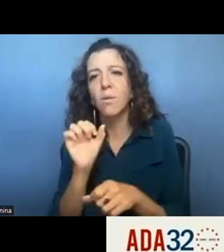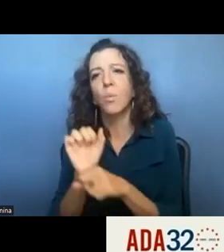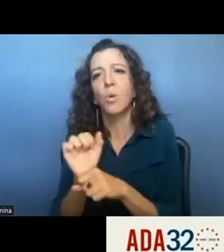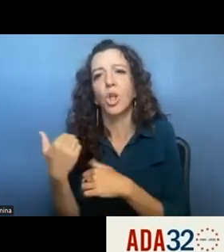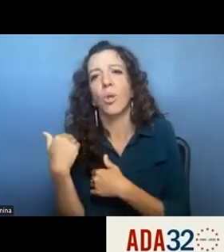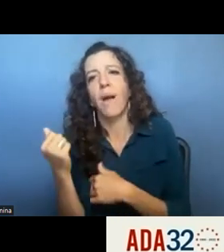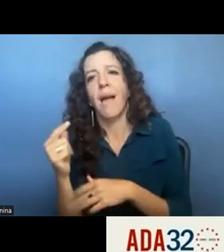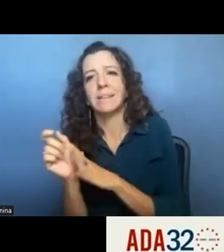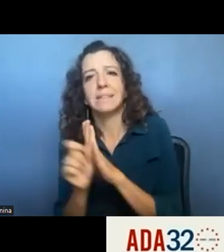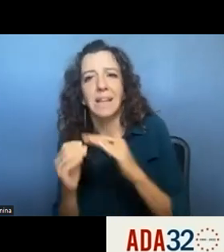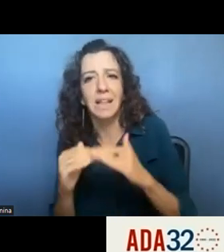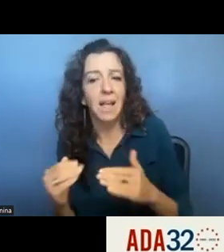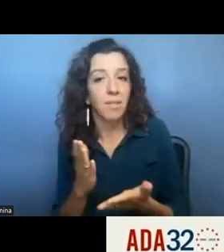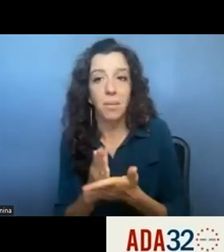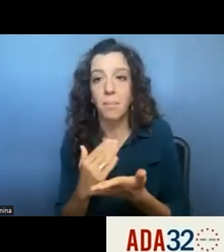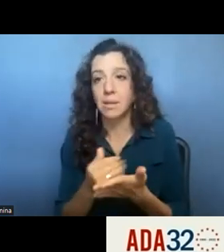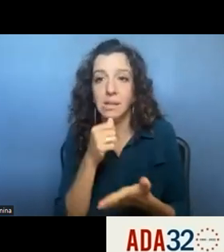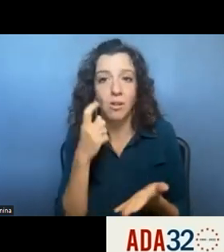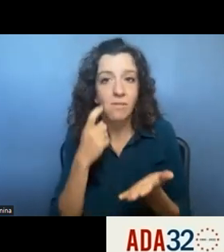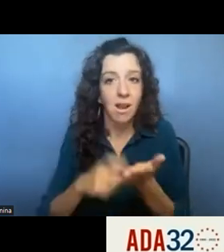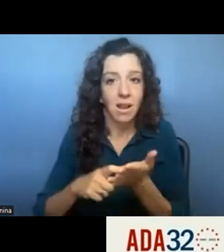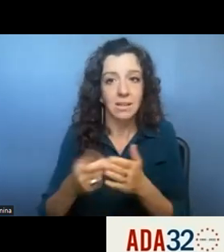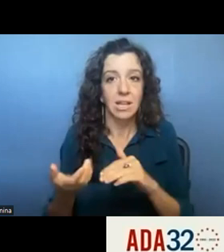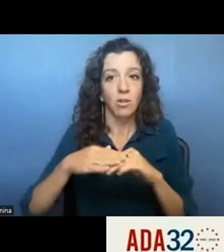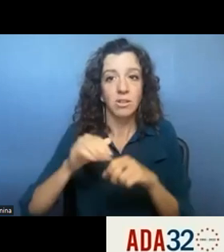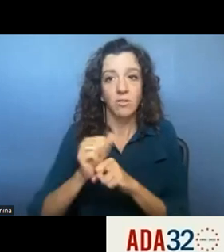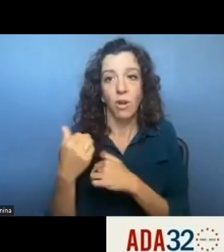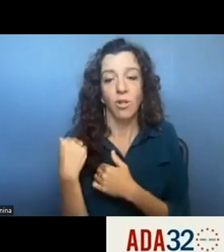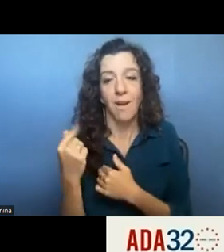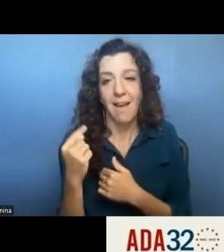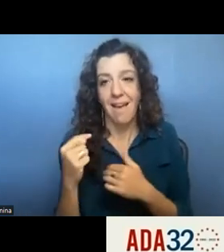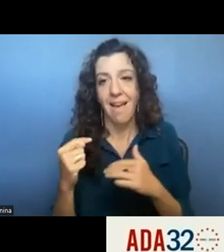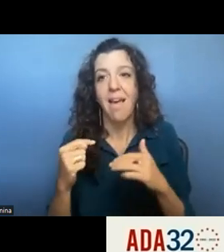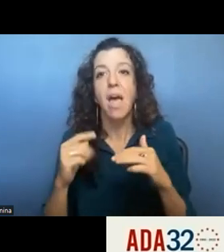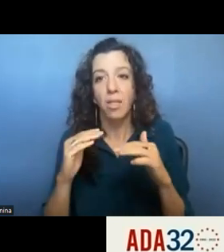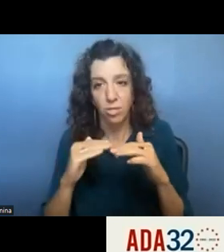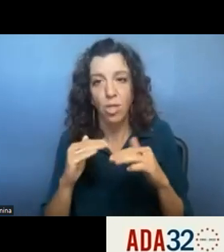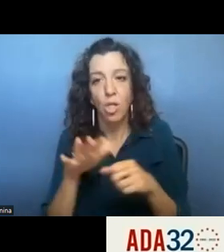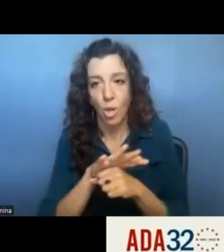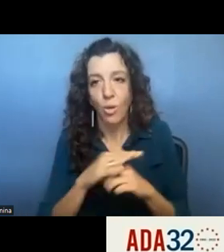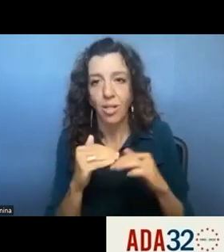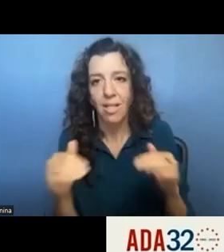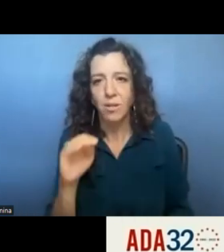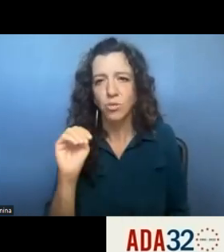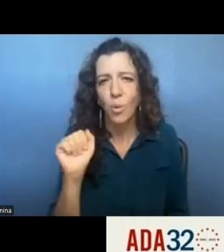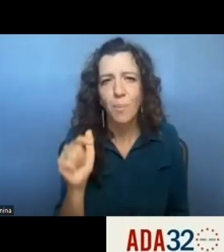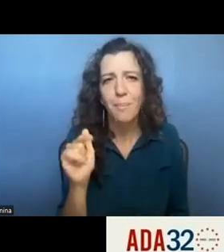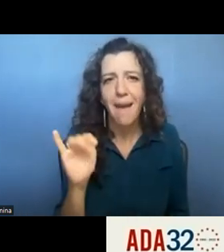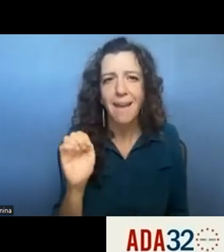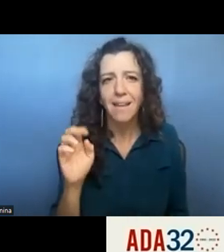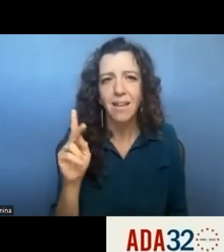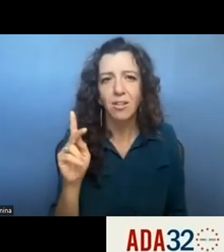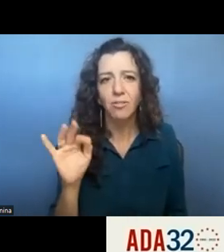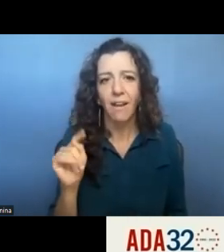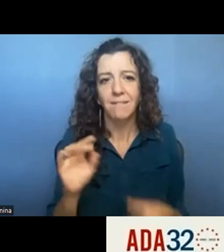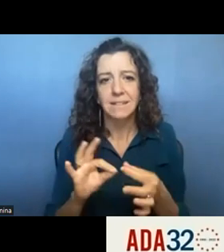budget doesn't recognize the increase in workload at the local level um so this comes from maggie craft and maggie we we we hear you